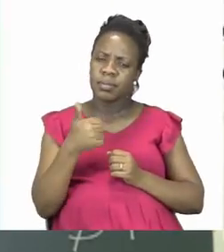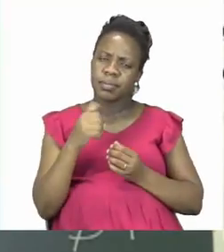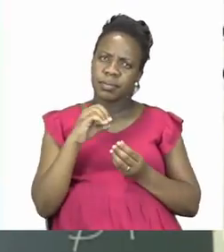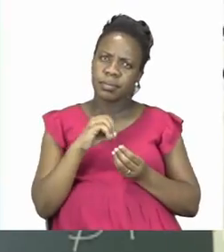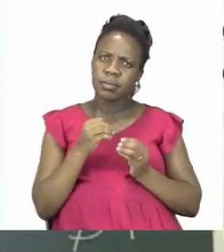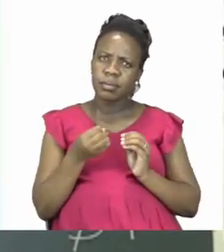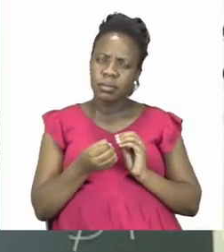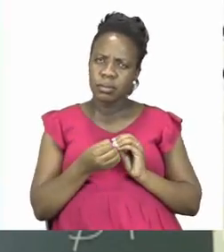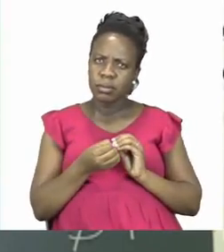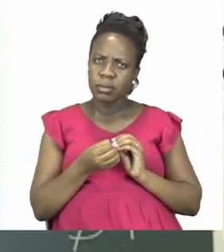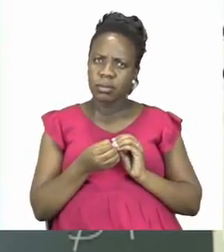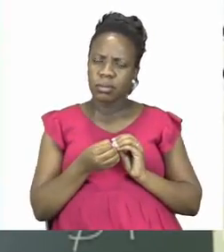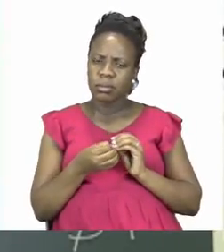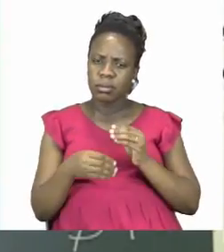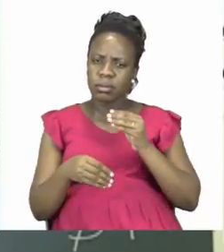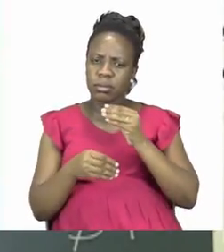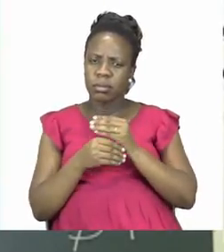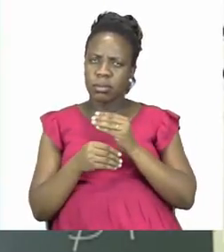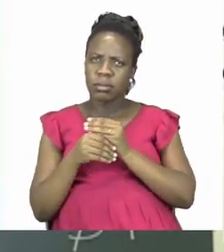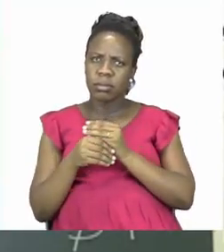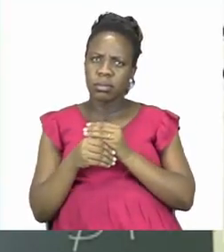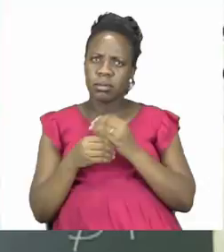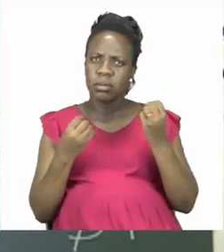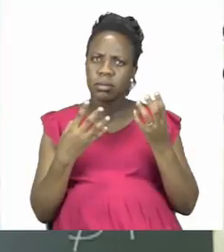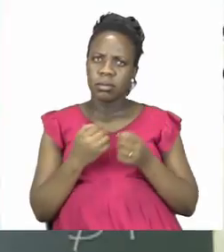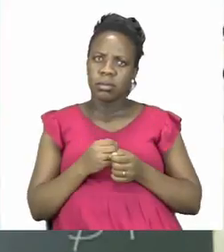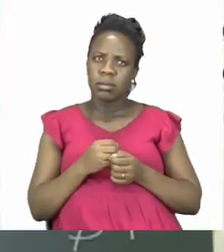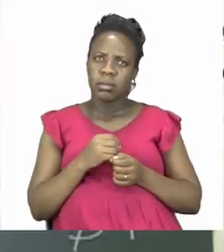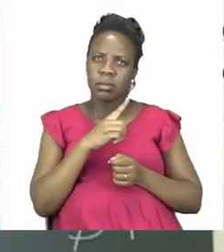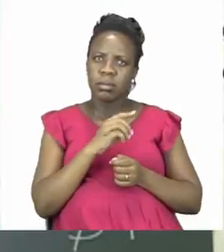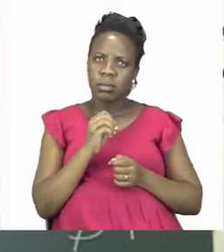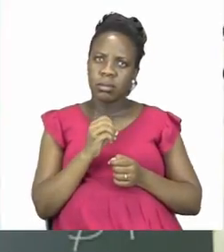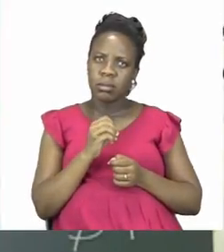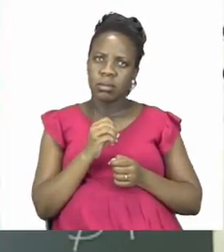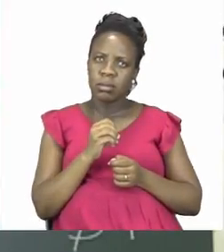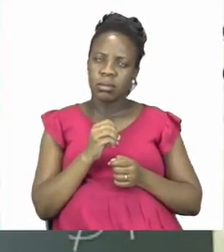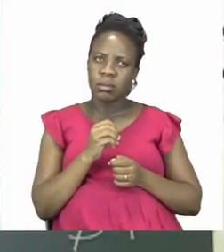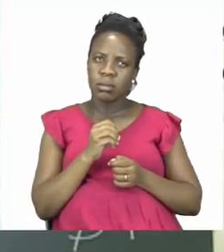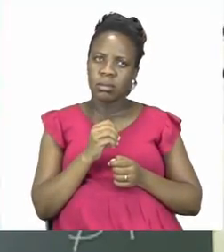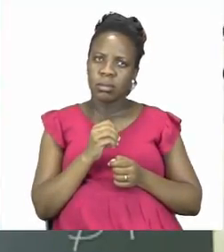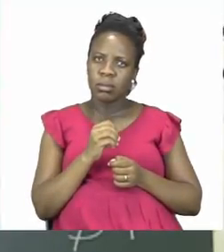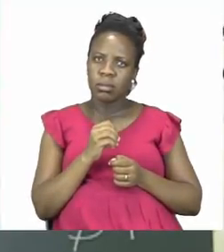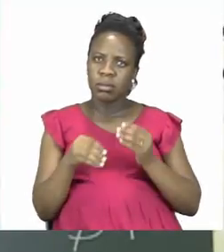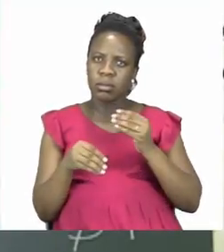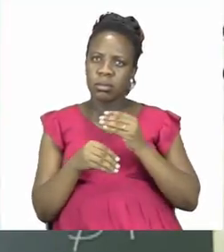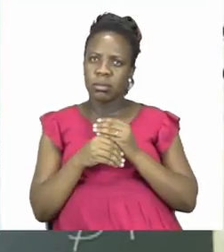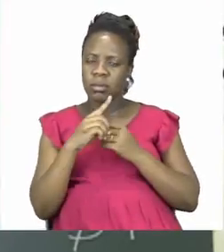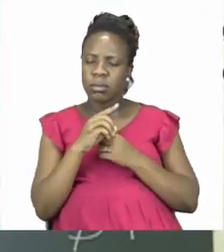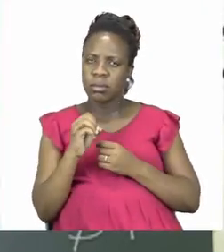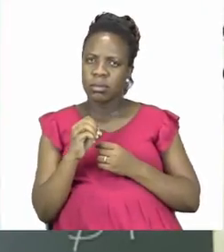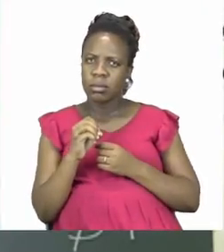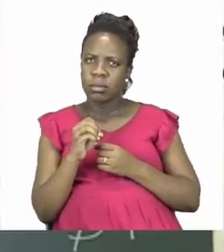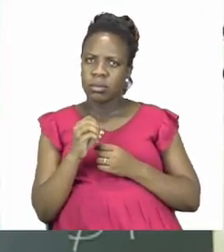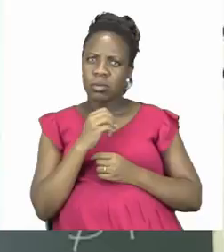to get to 23. So here we say 10. So 10 plus 10